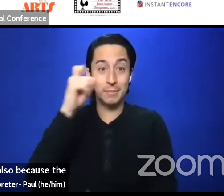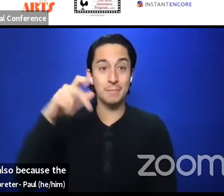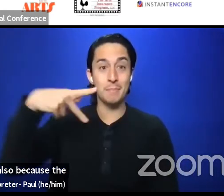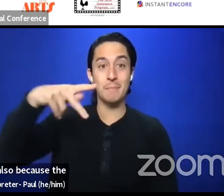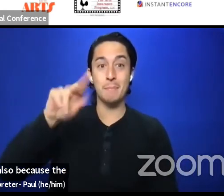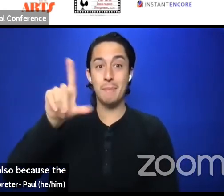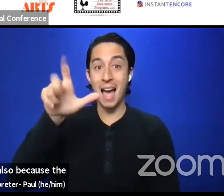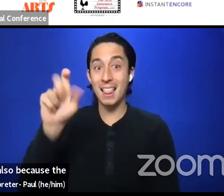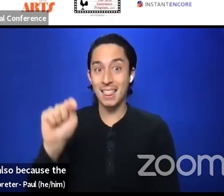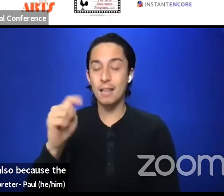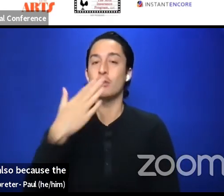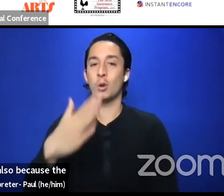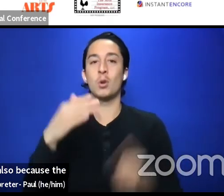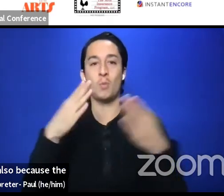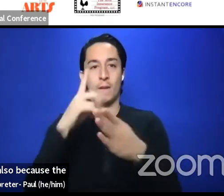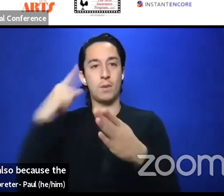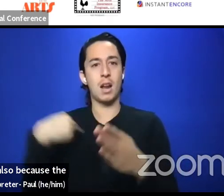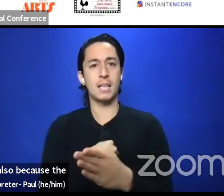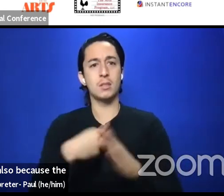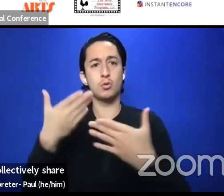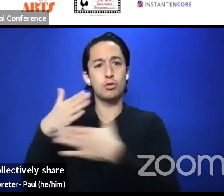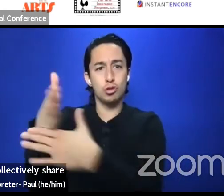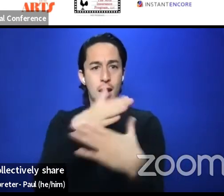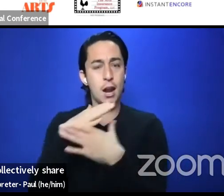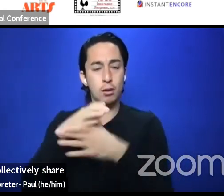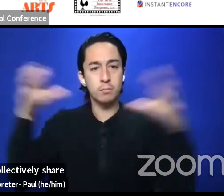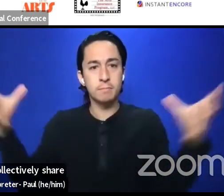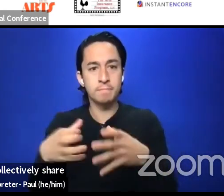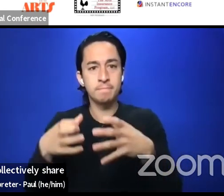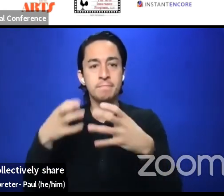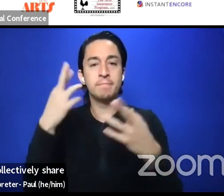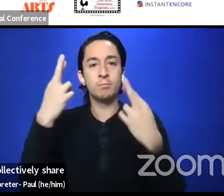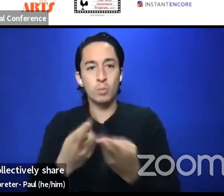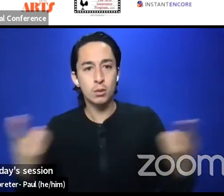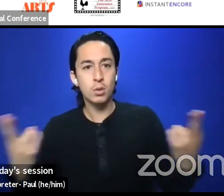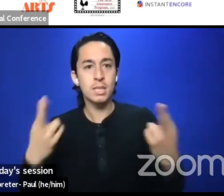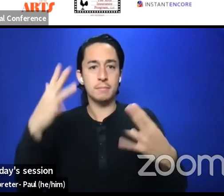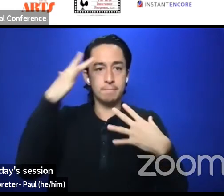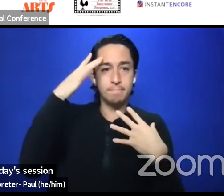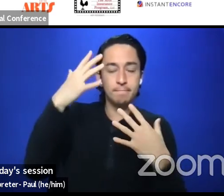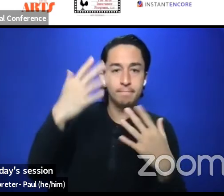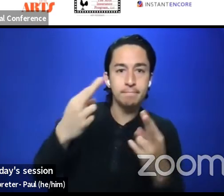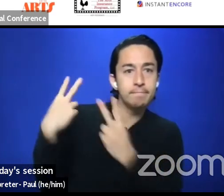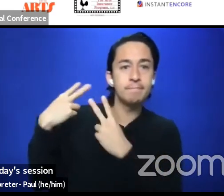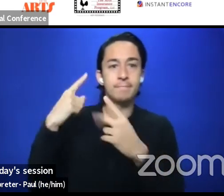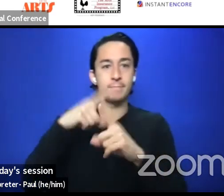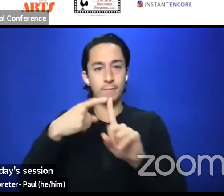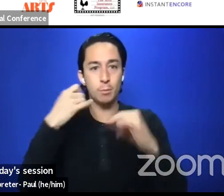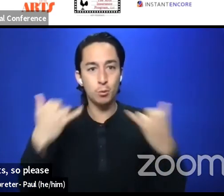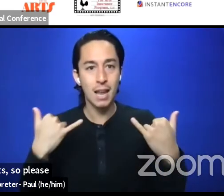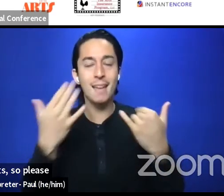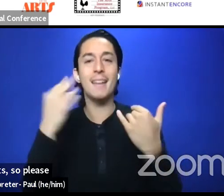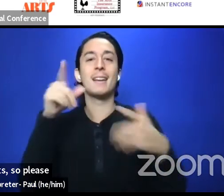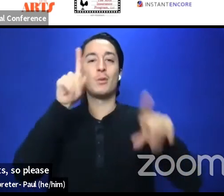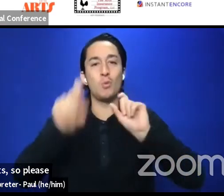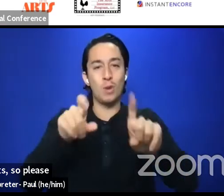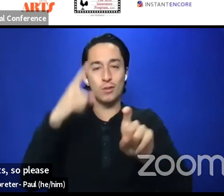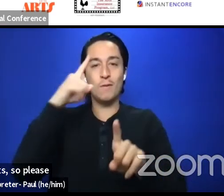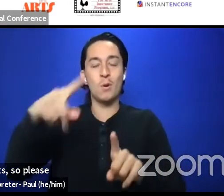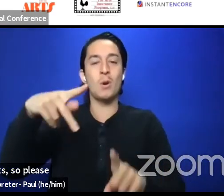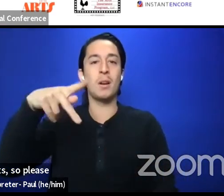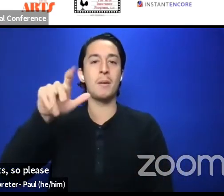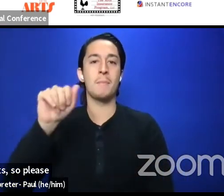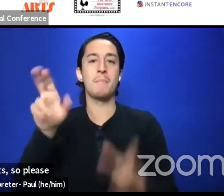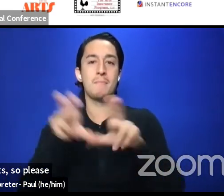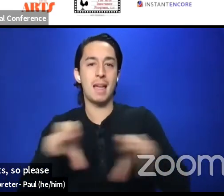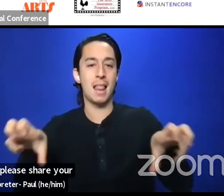collectively share our resources, our memory from today's session, and questions for the panelists. So please share your